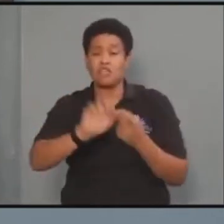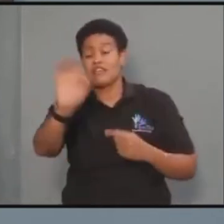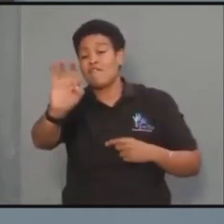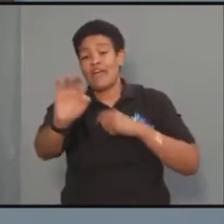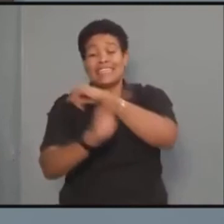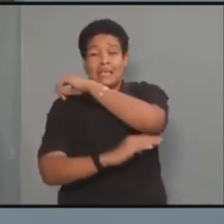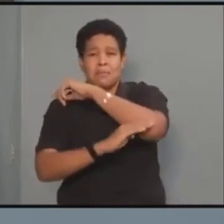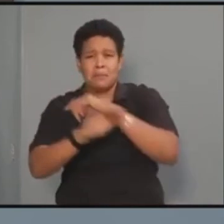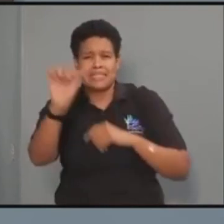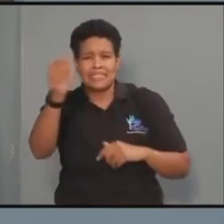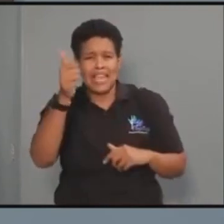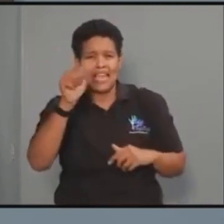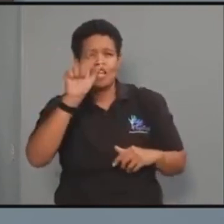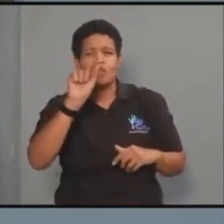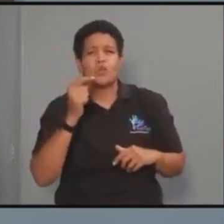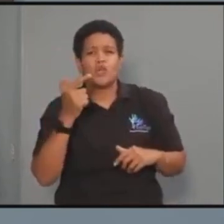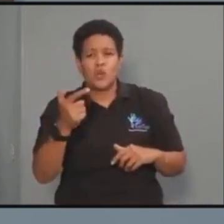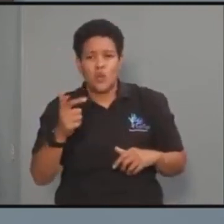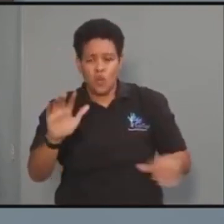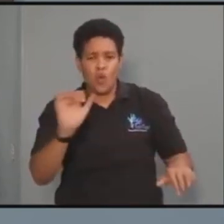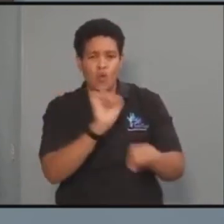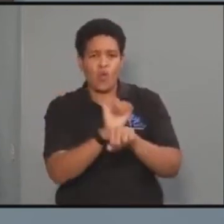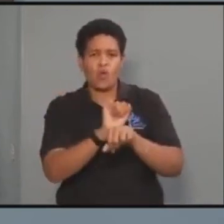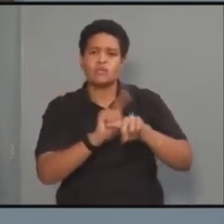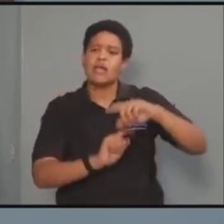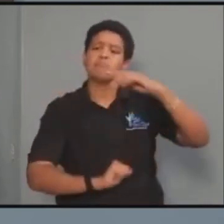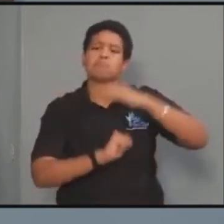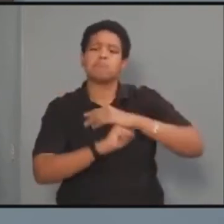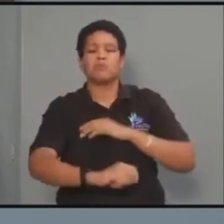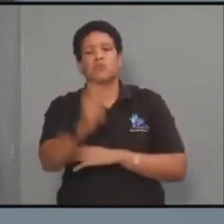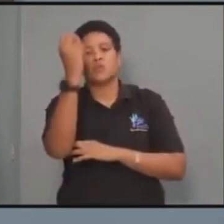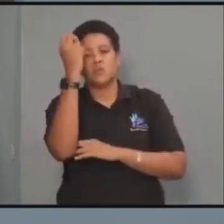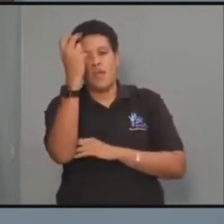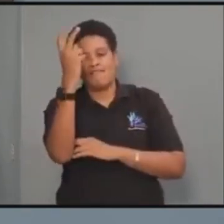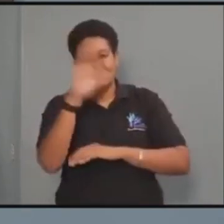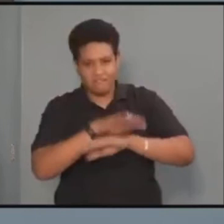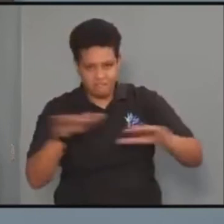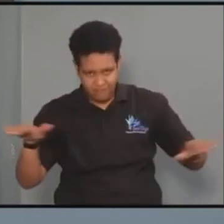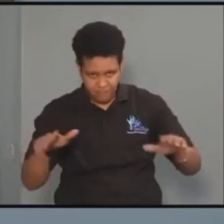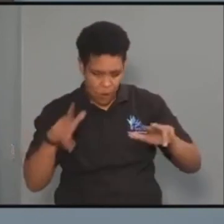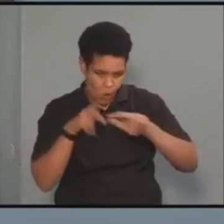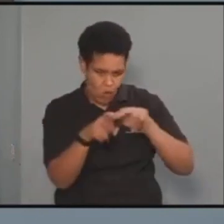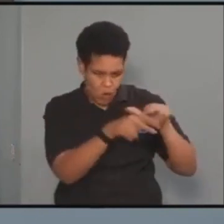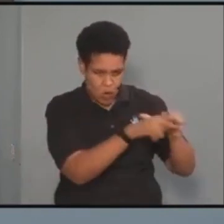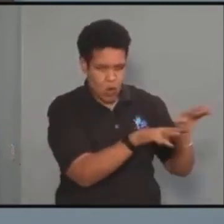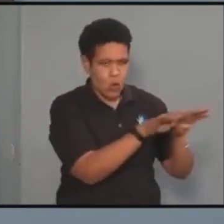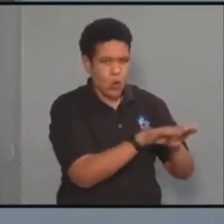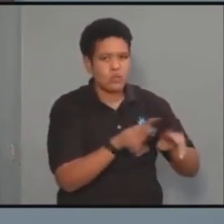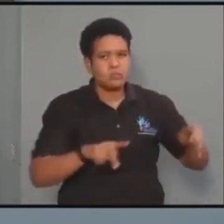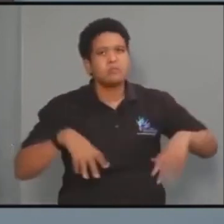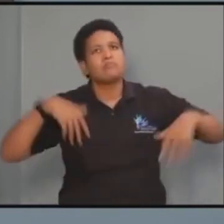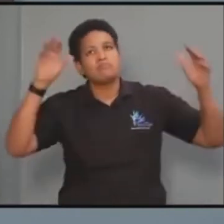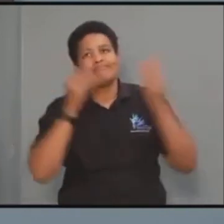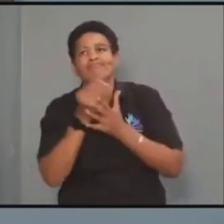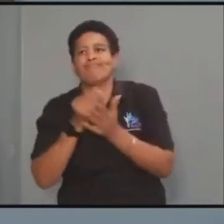10th, 2021, workplaces, businesses will be required to close at midday.